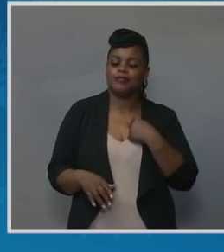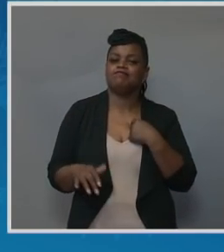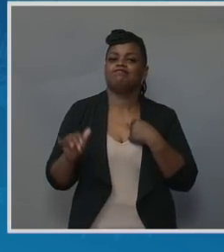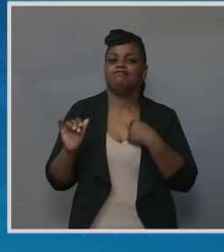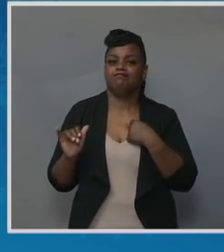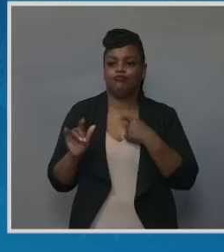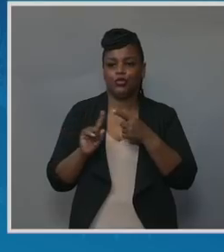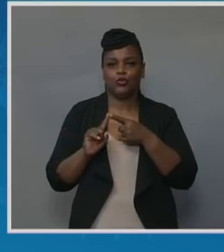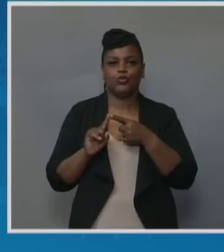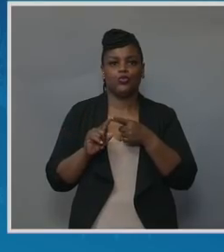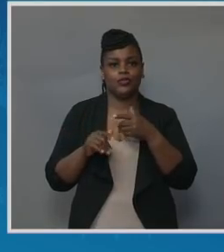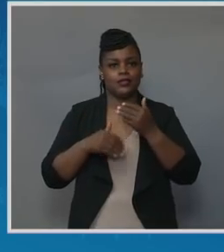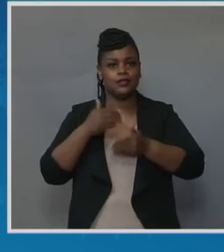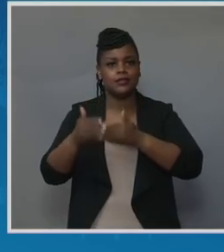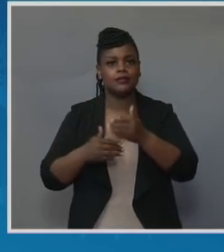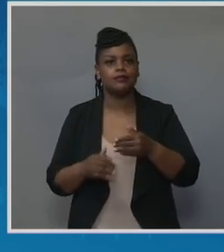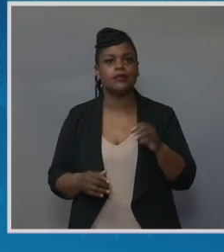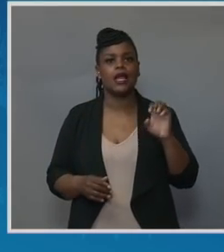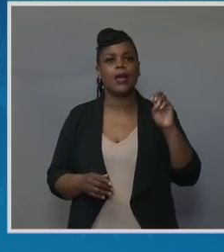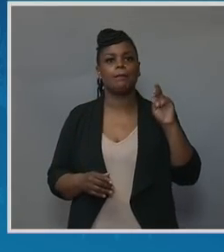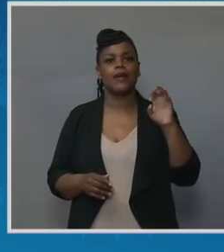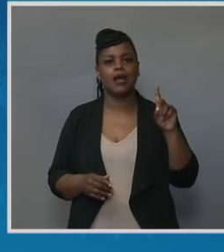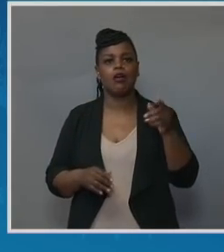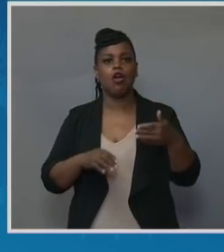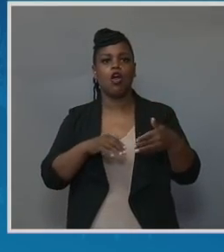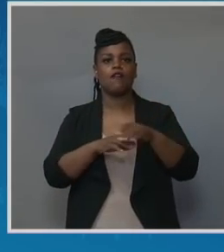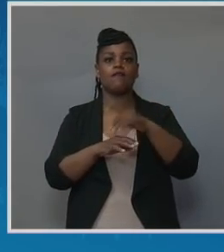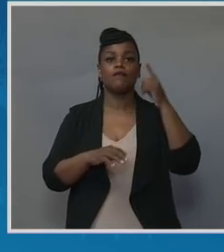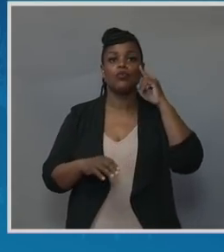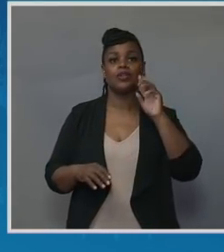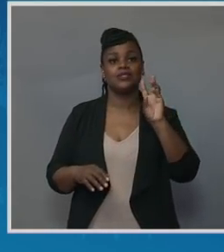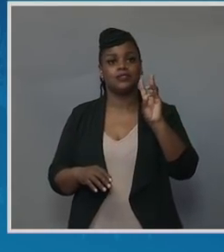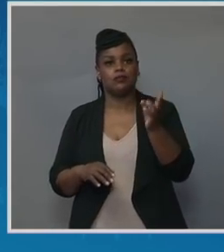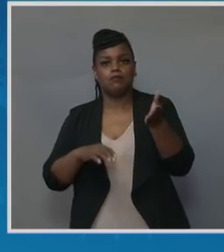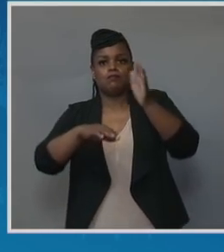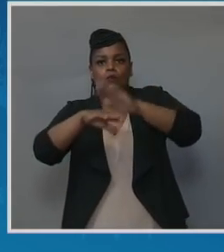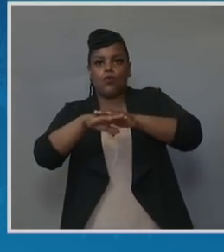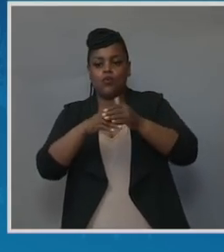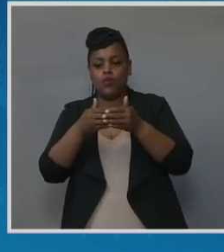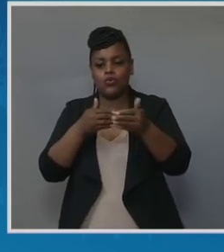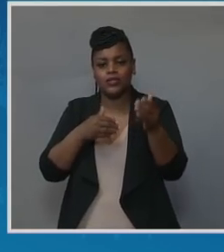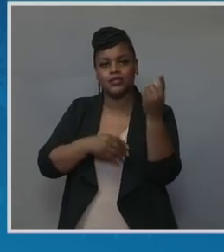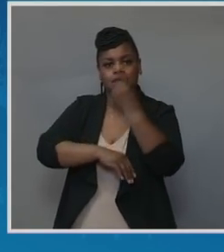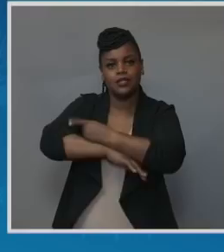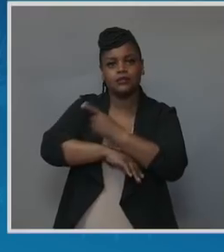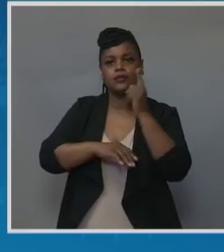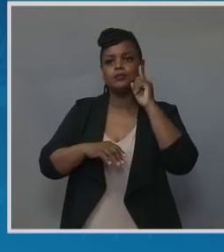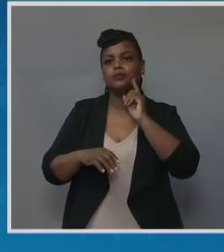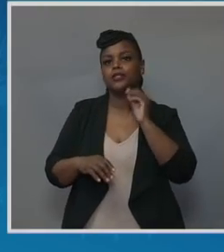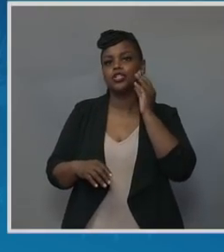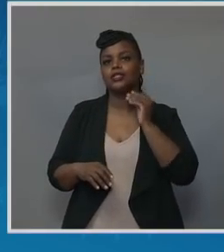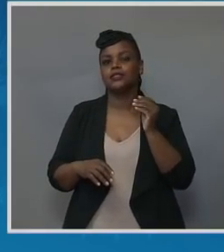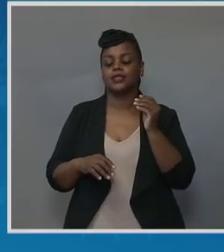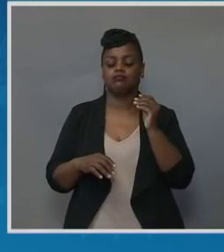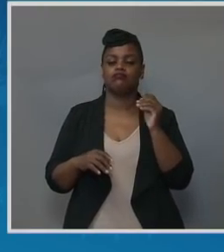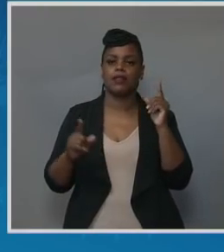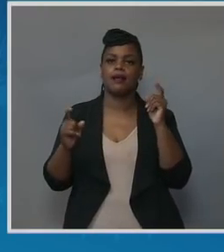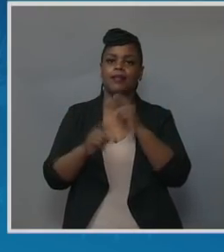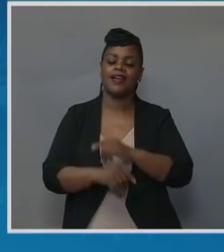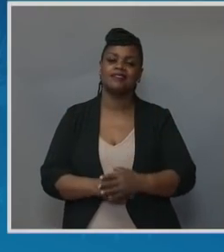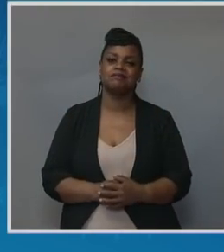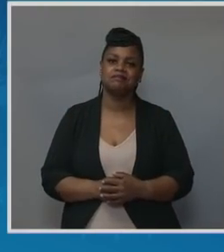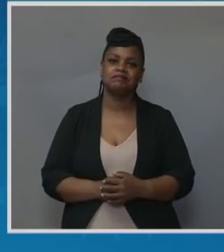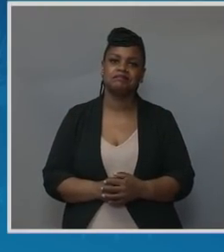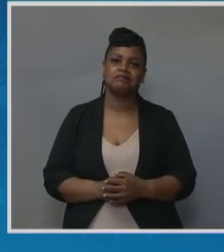to a full year postpartum through the American Rescue Plan is critical as over half of these deaths are occurring in this postpartum period.